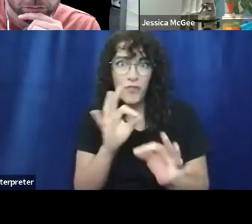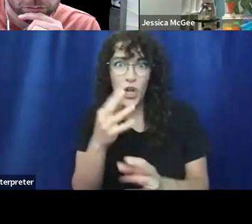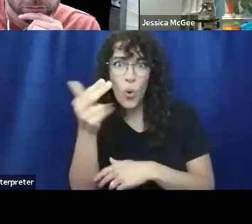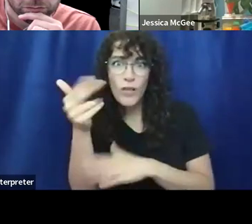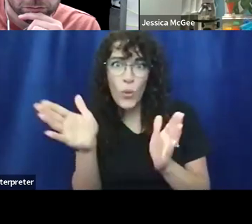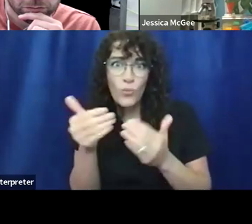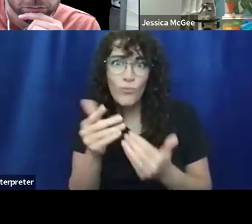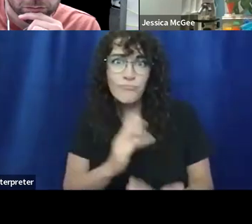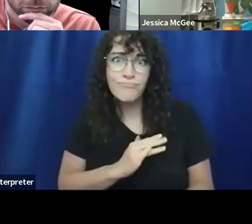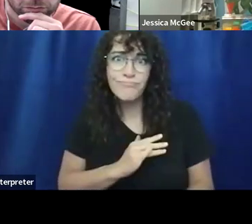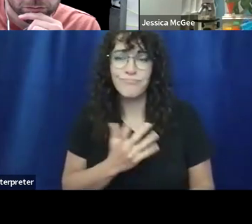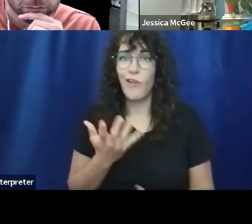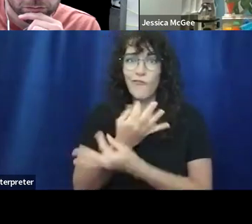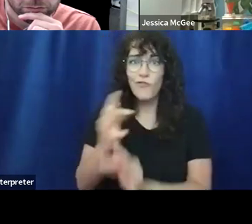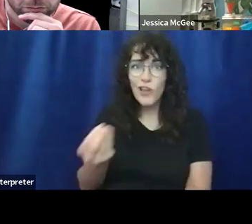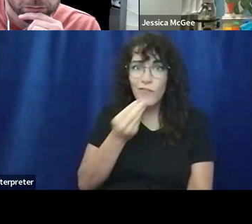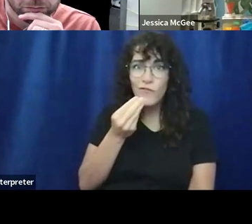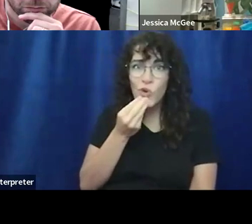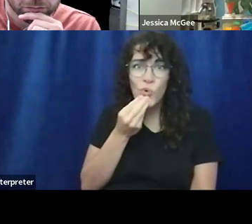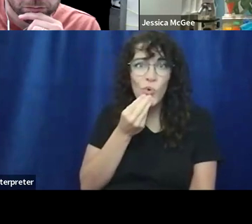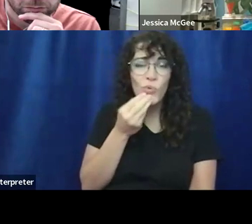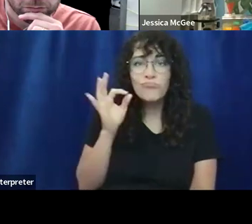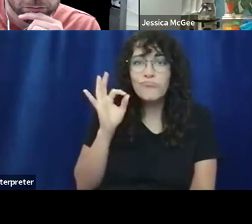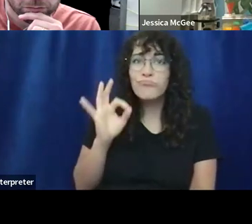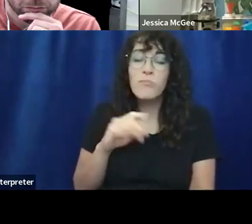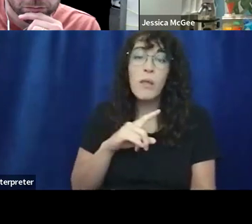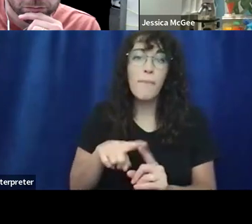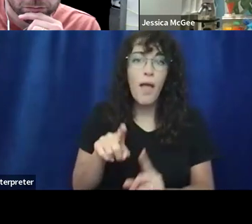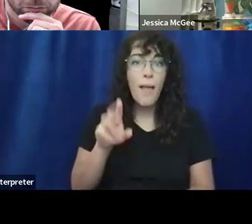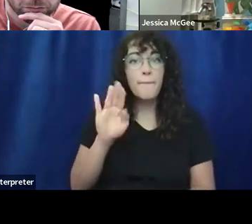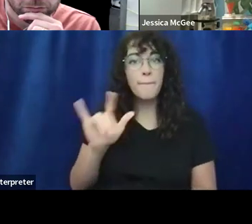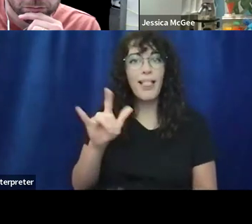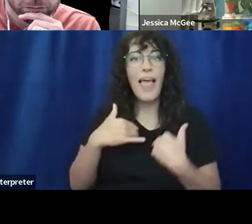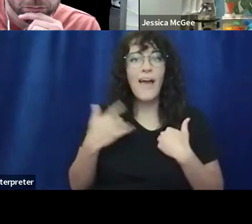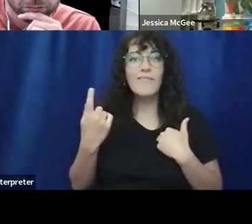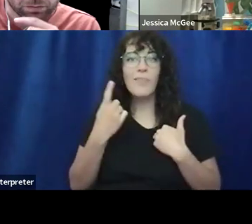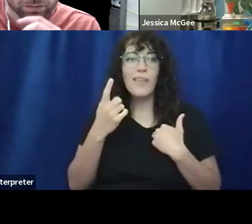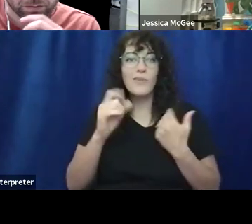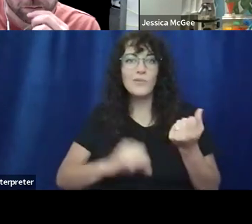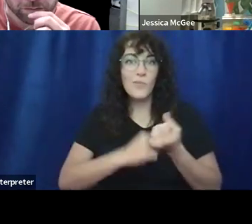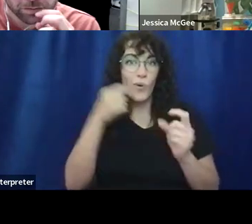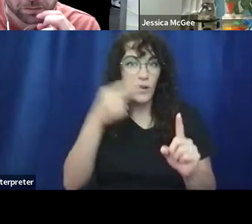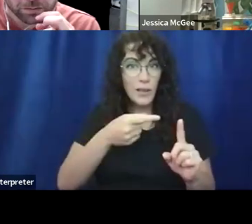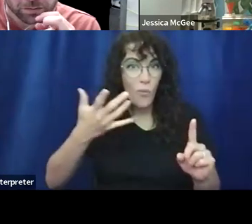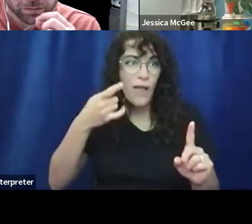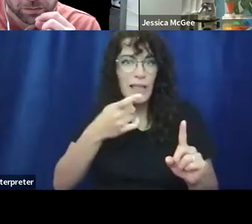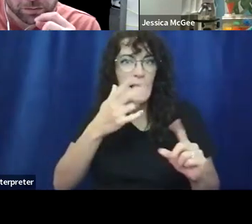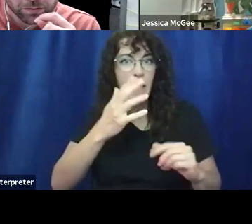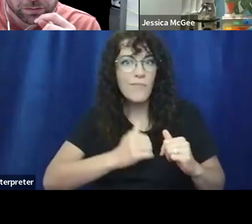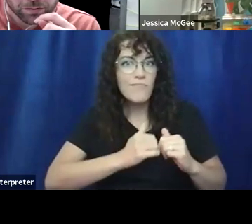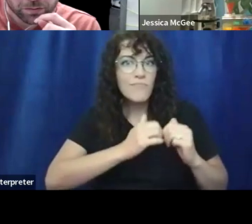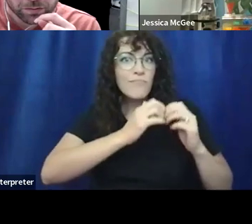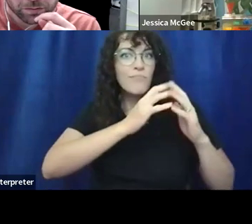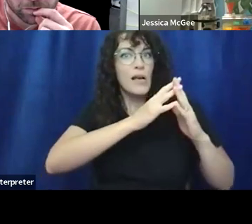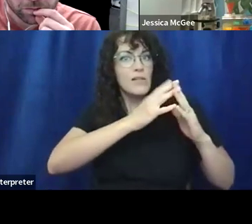get free, free, uh, you know, free food out of it. But I think Bill had something going for him as well. He had something that he built that people could